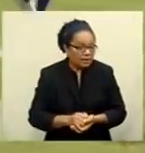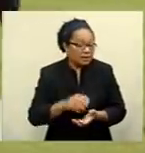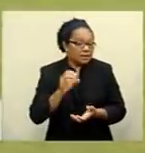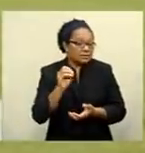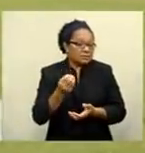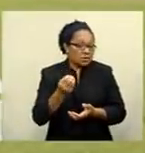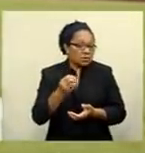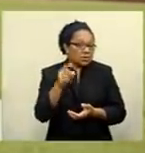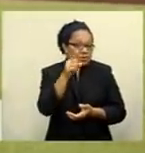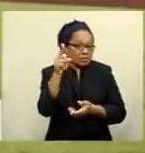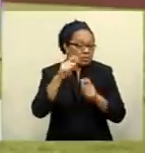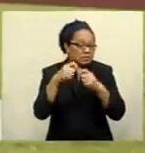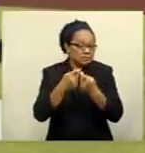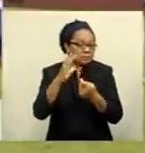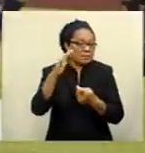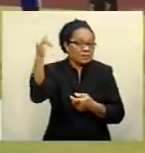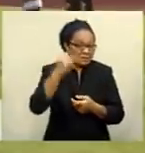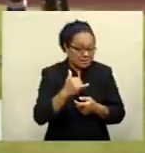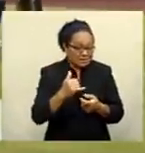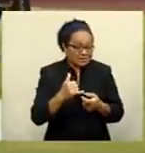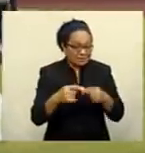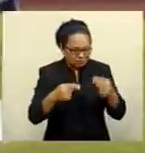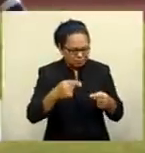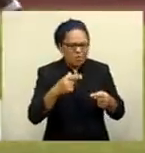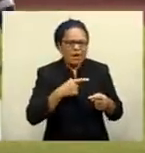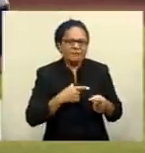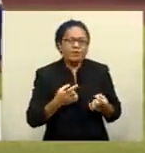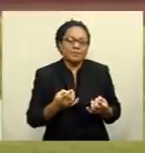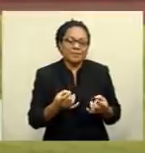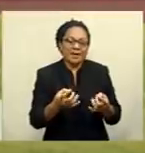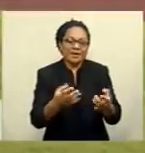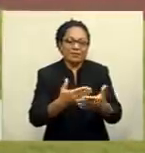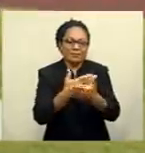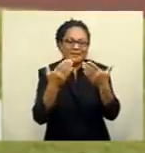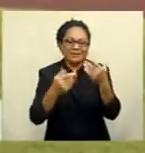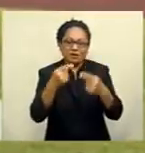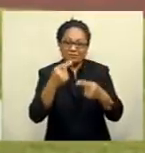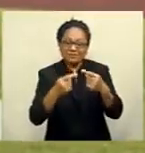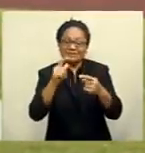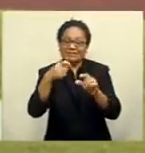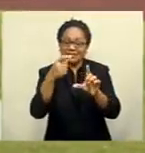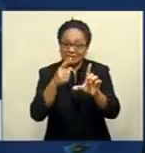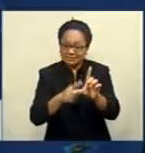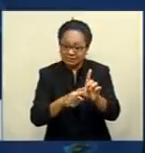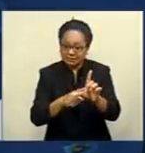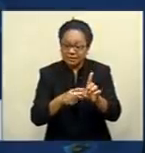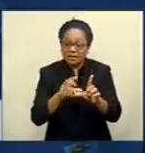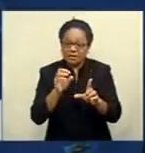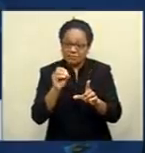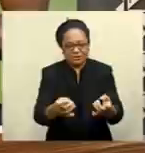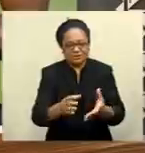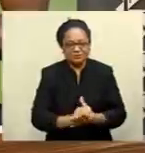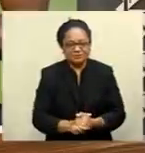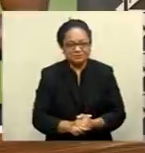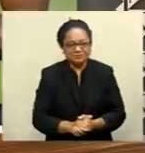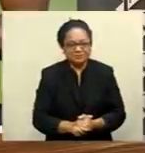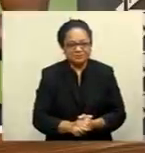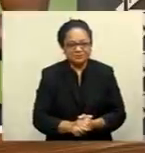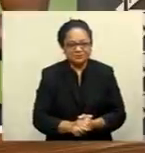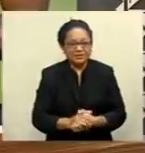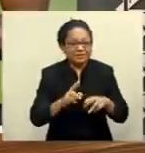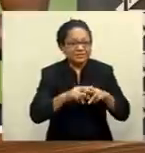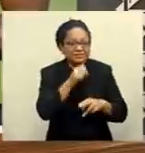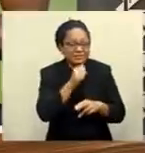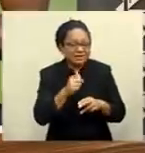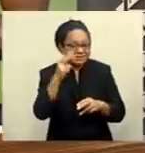playing the present matches and then moving over to Australia, hopefully by the time. Fiji men's